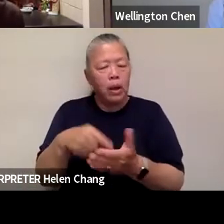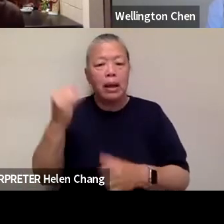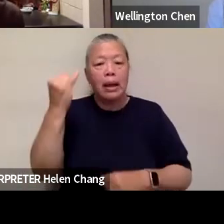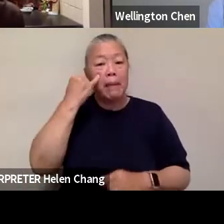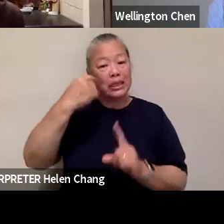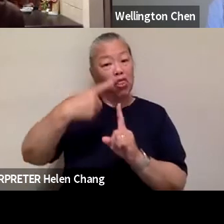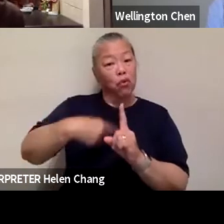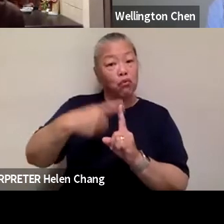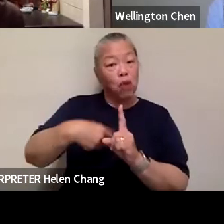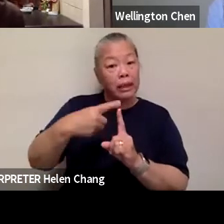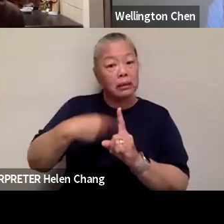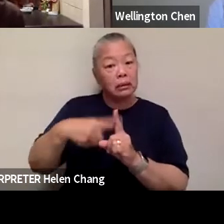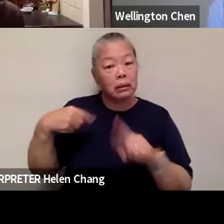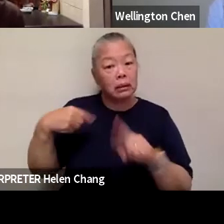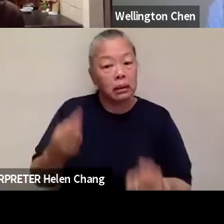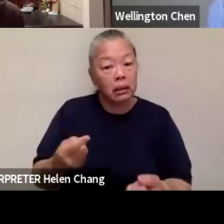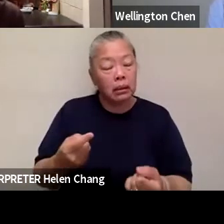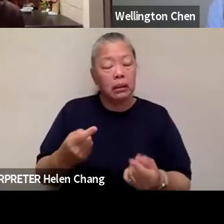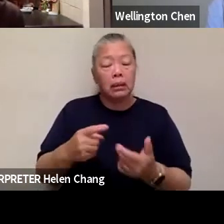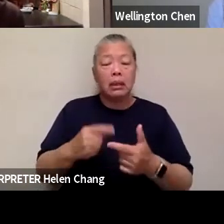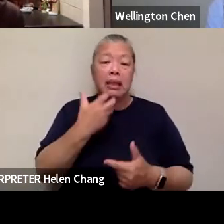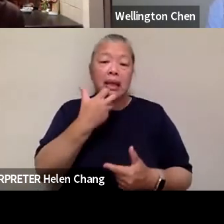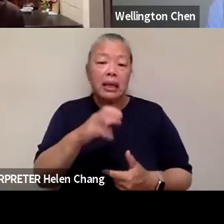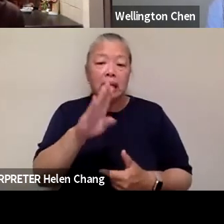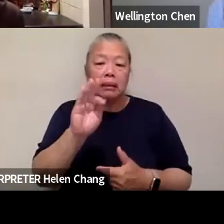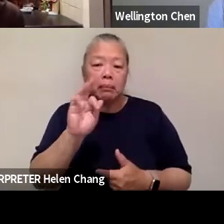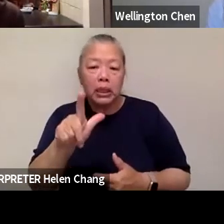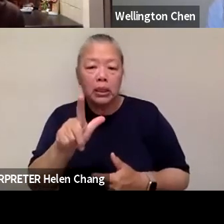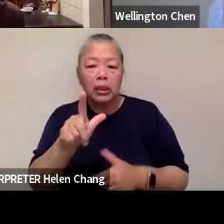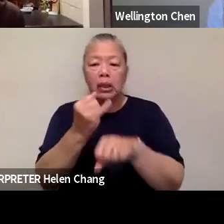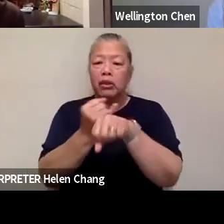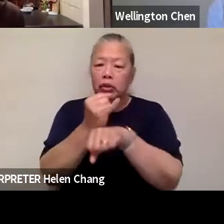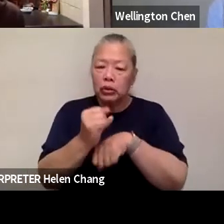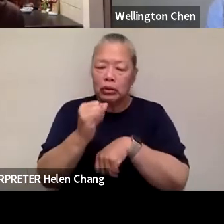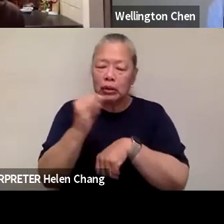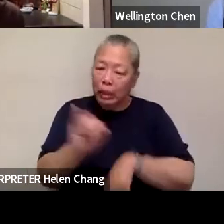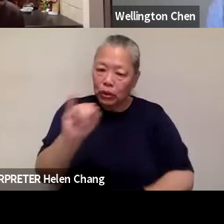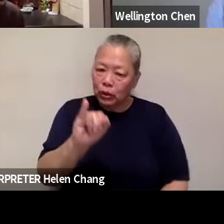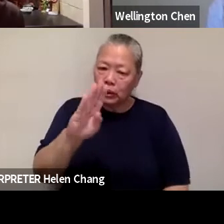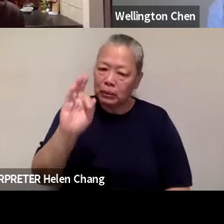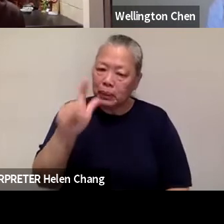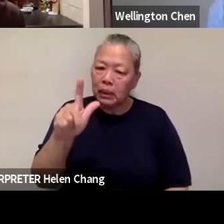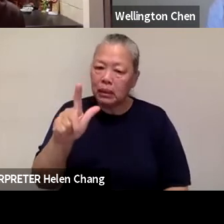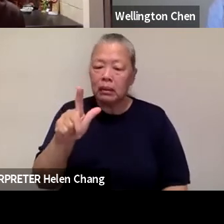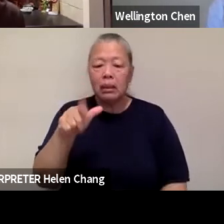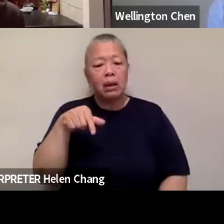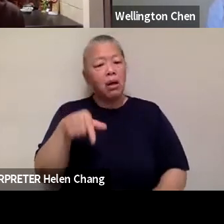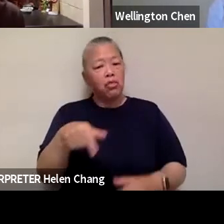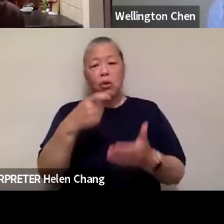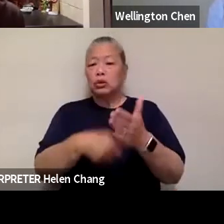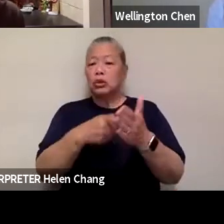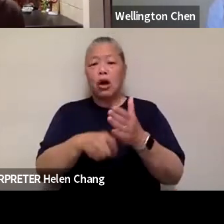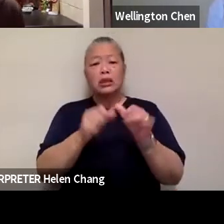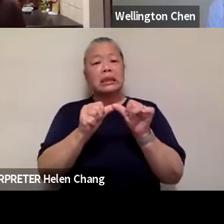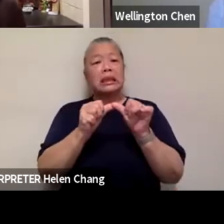And the real estate tax, the heating bill, the insurance, as Brendan knows very well, and Grace knows well, they are fixed costs, regardless if open the